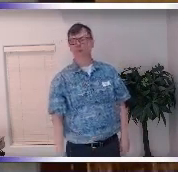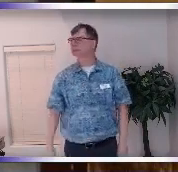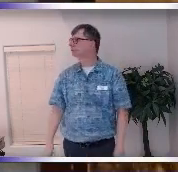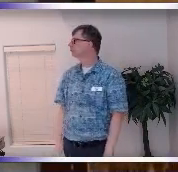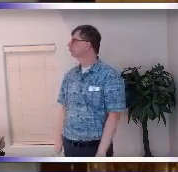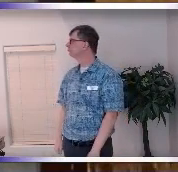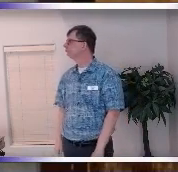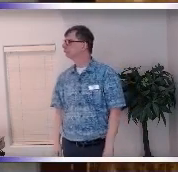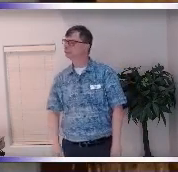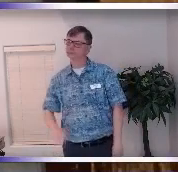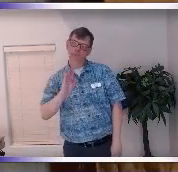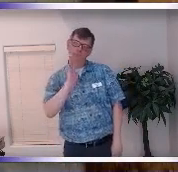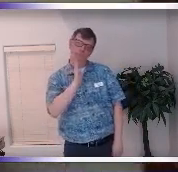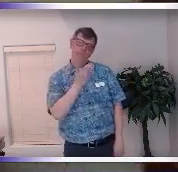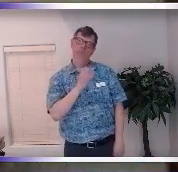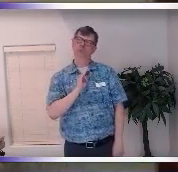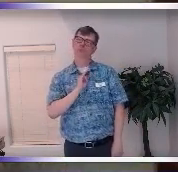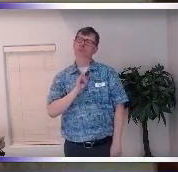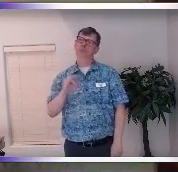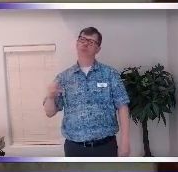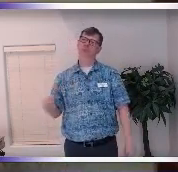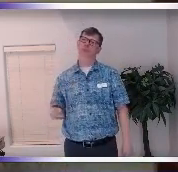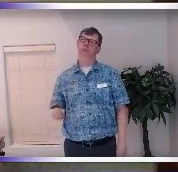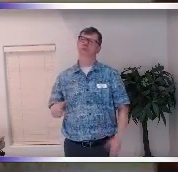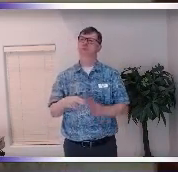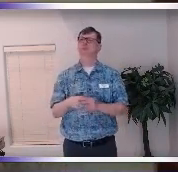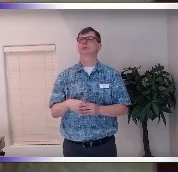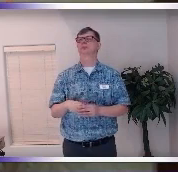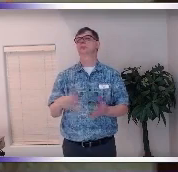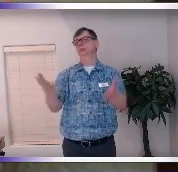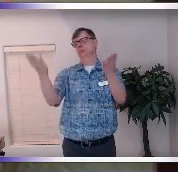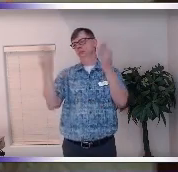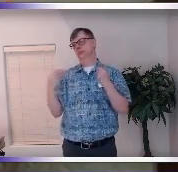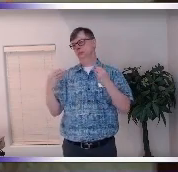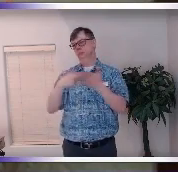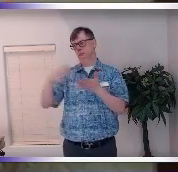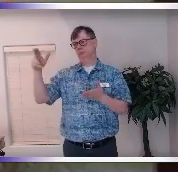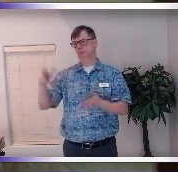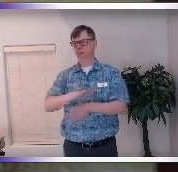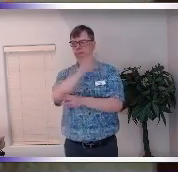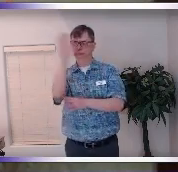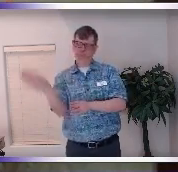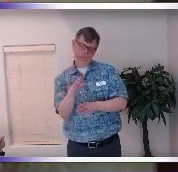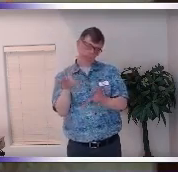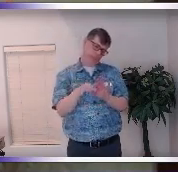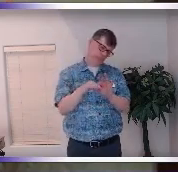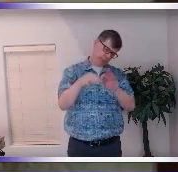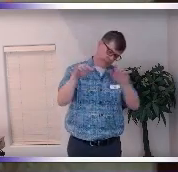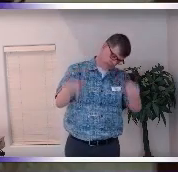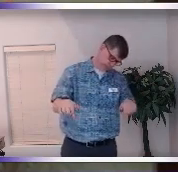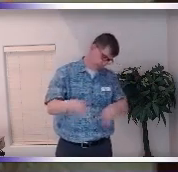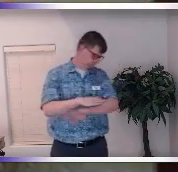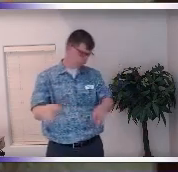but I just you know with me being new here the holidays came so quickly and and all of the things that you're used to are going to be in place nothing